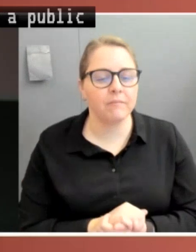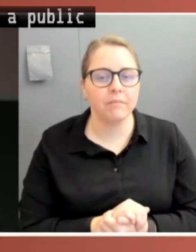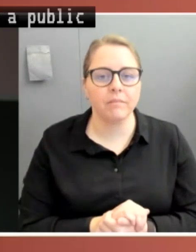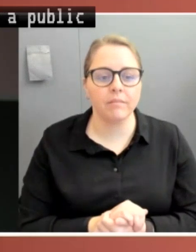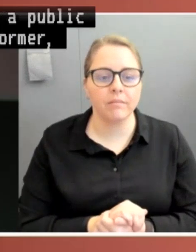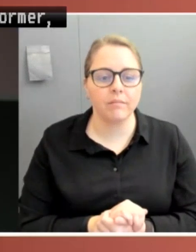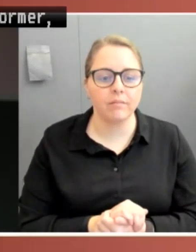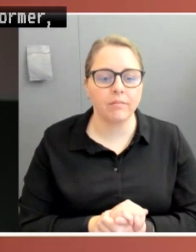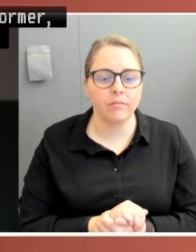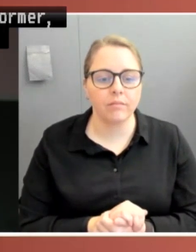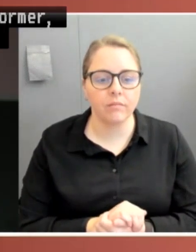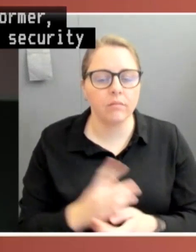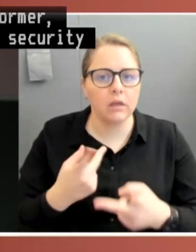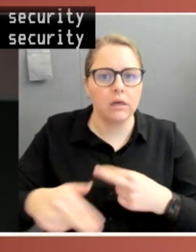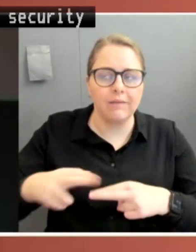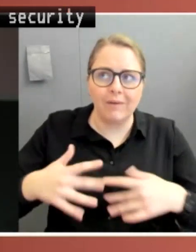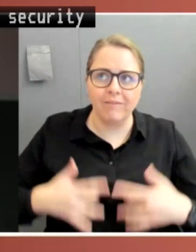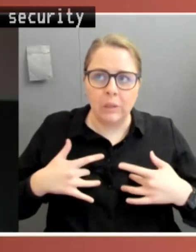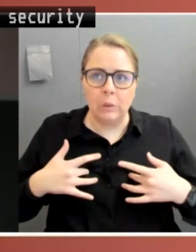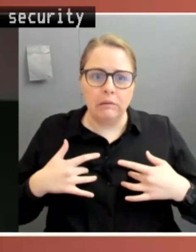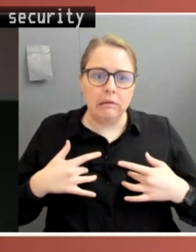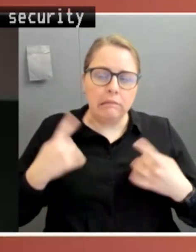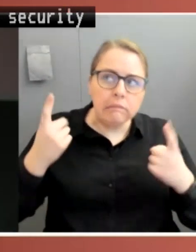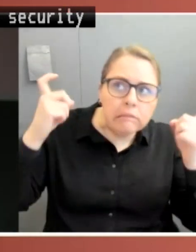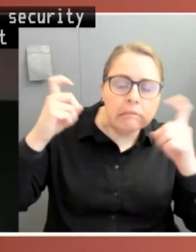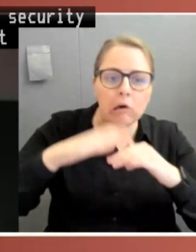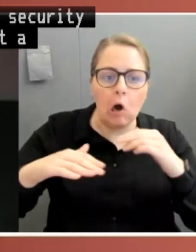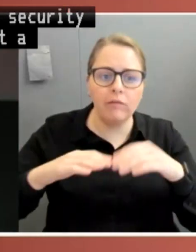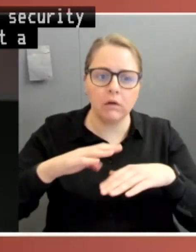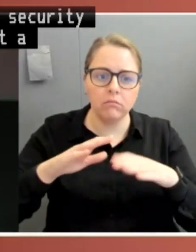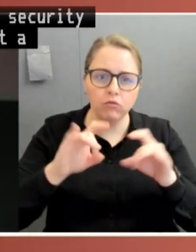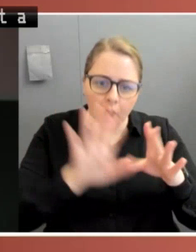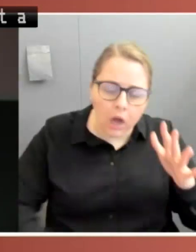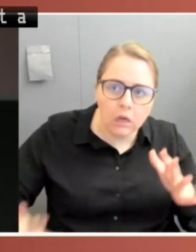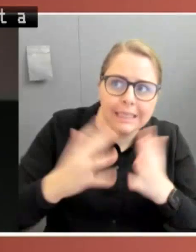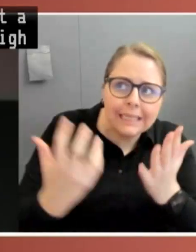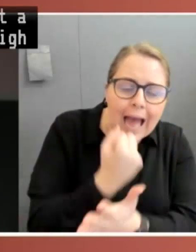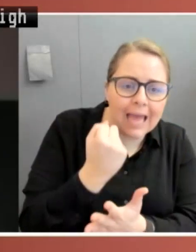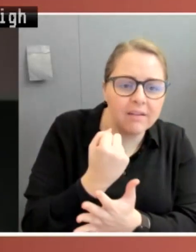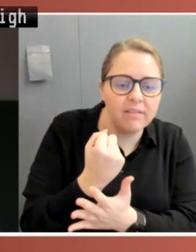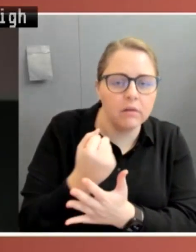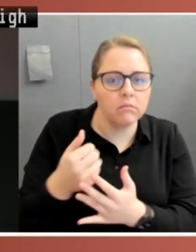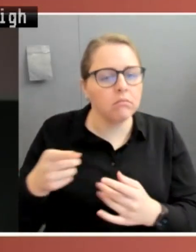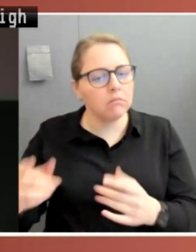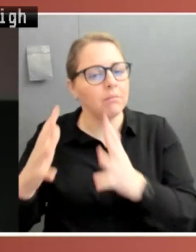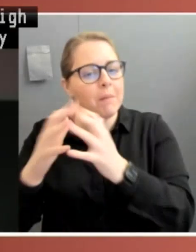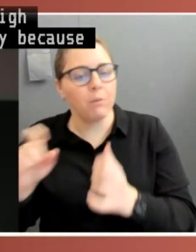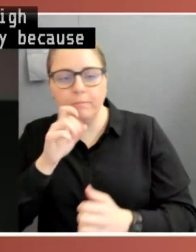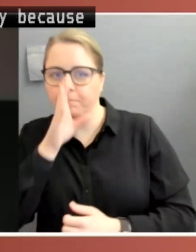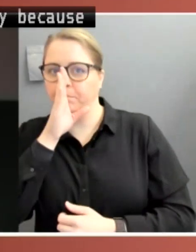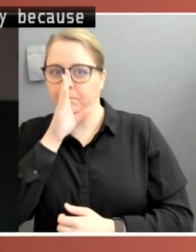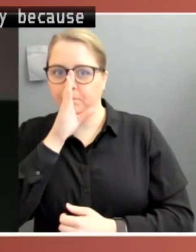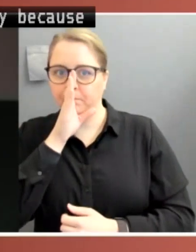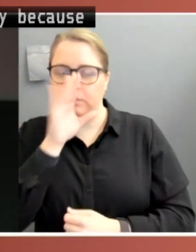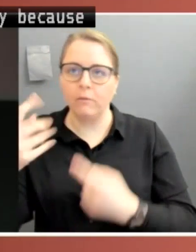expect a fast-moving response and high degrees of secrecy, if only because you can't reveal your plans to the enemy by debating